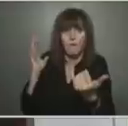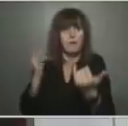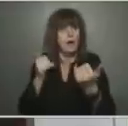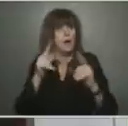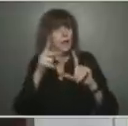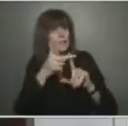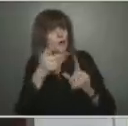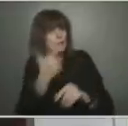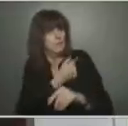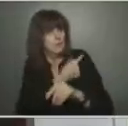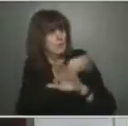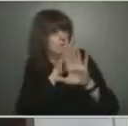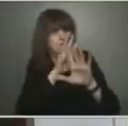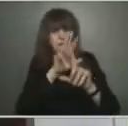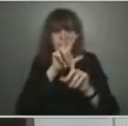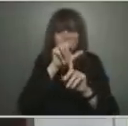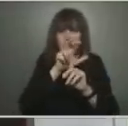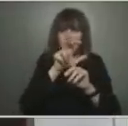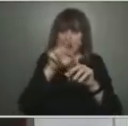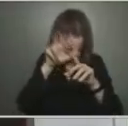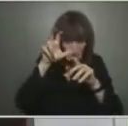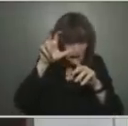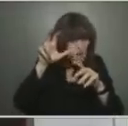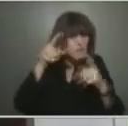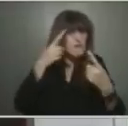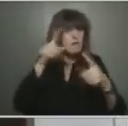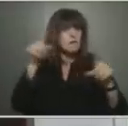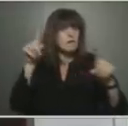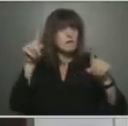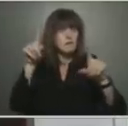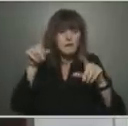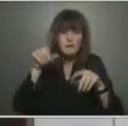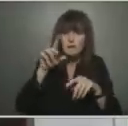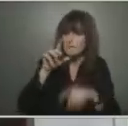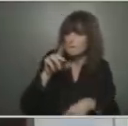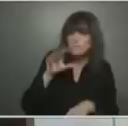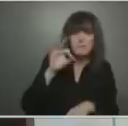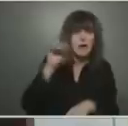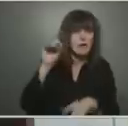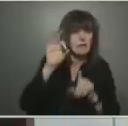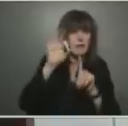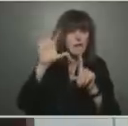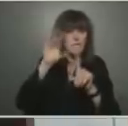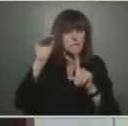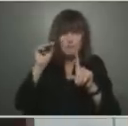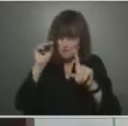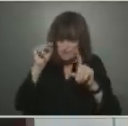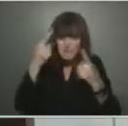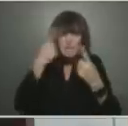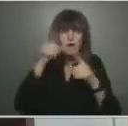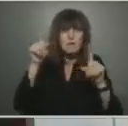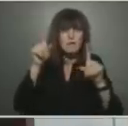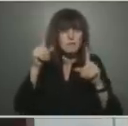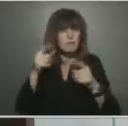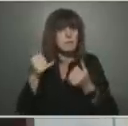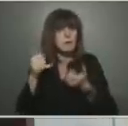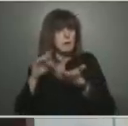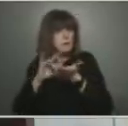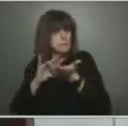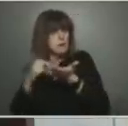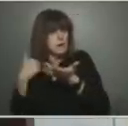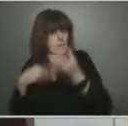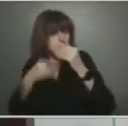88 to 95% against severe outcomes. We now have oral antiviral outpatient therapies. Yes, it's 10